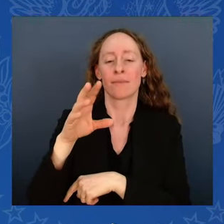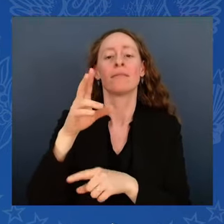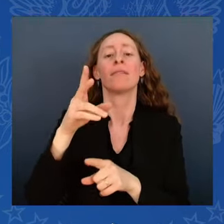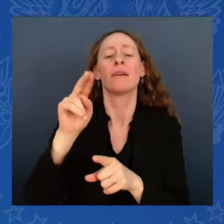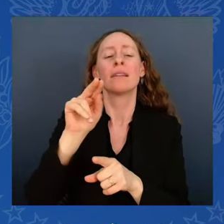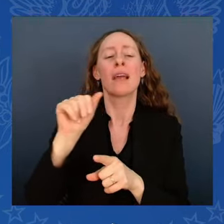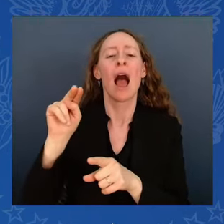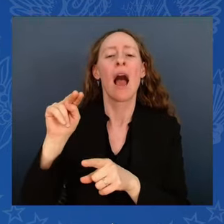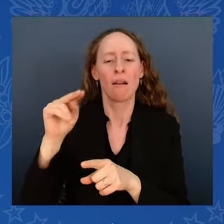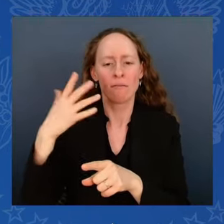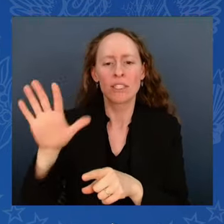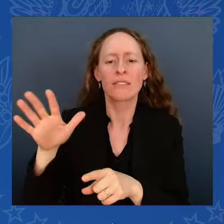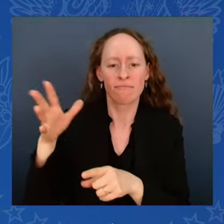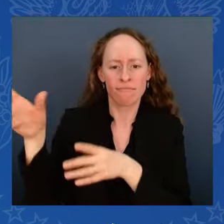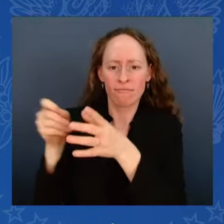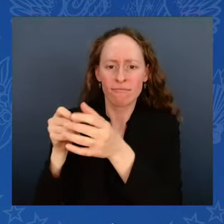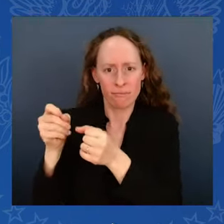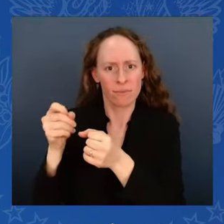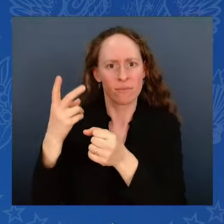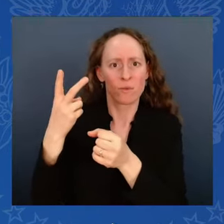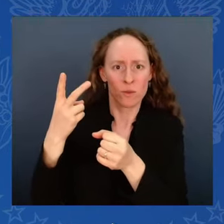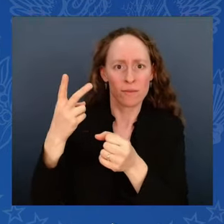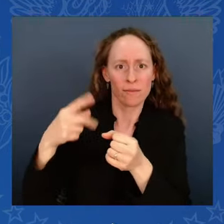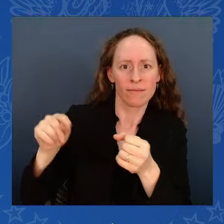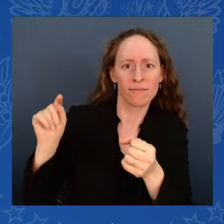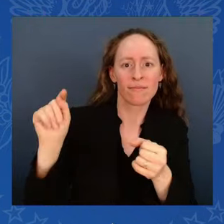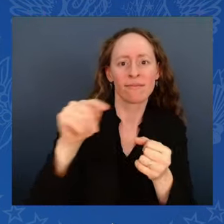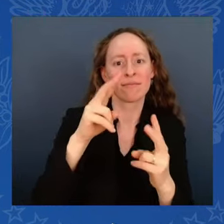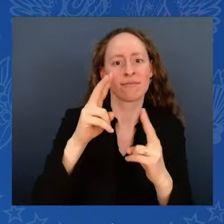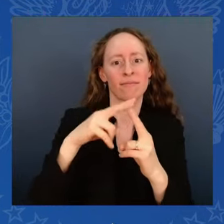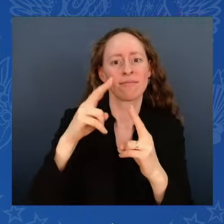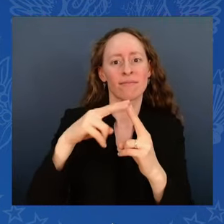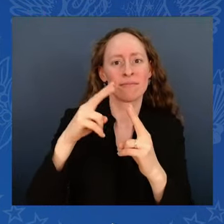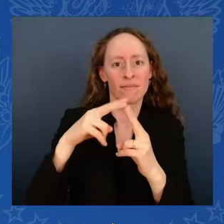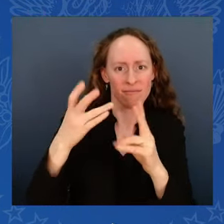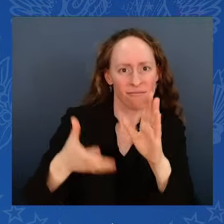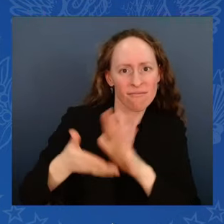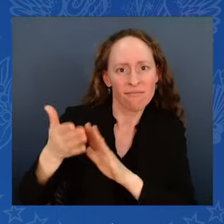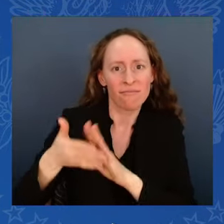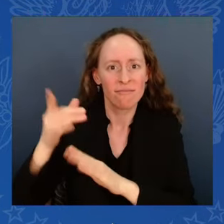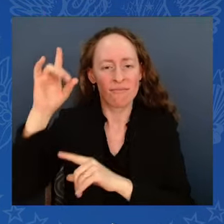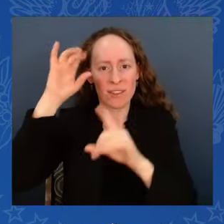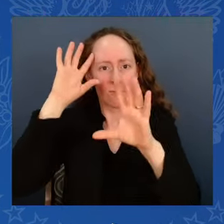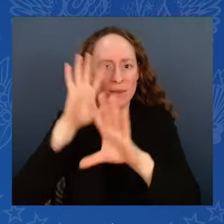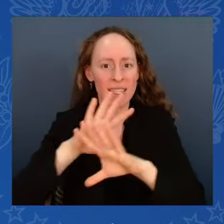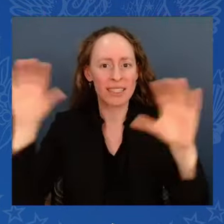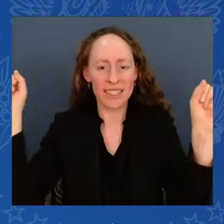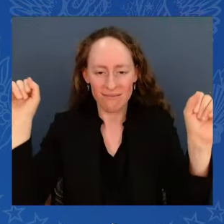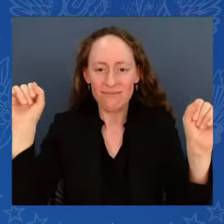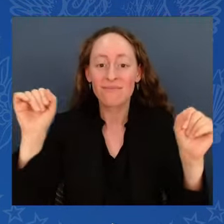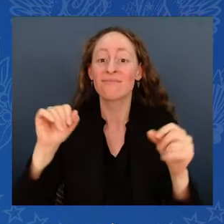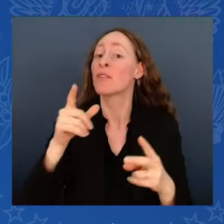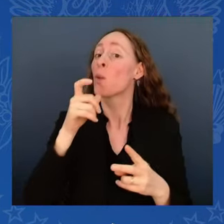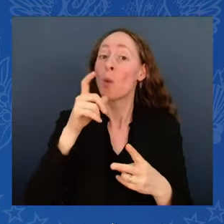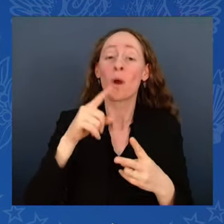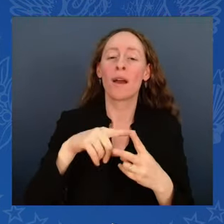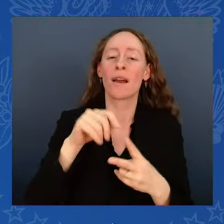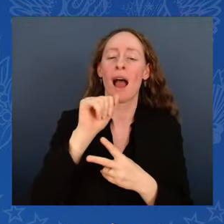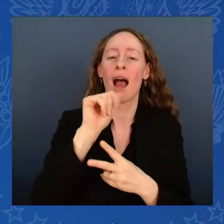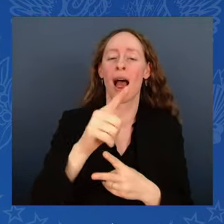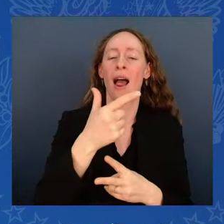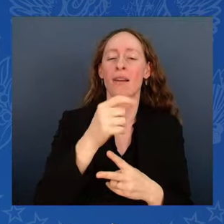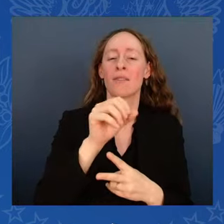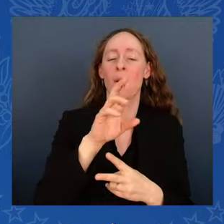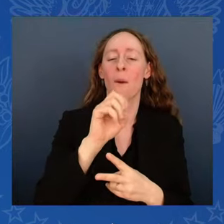Democratic nomination, Al Gore and Senator Bill Bradley, to debate for the first time at the Apollo